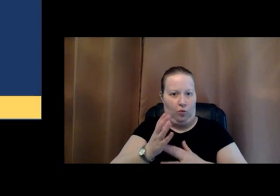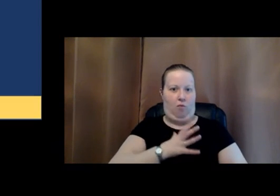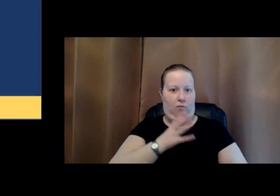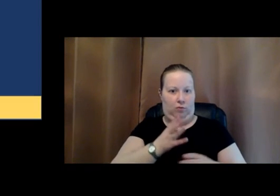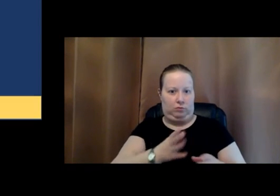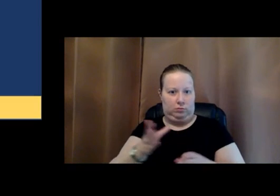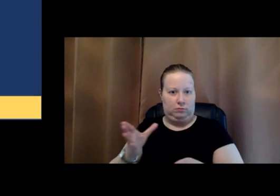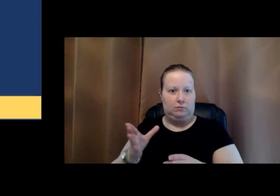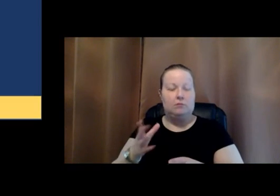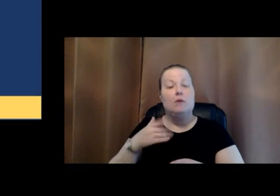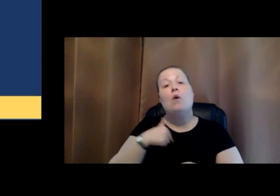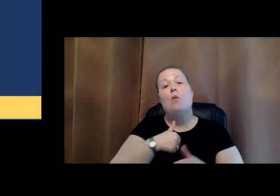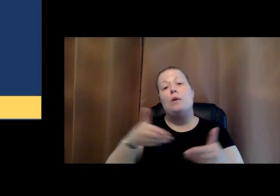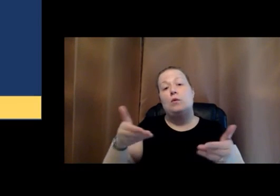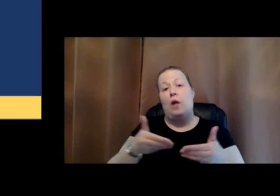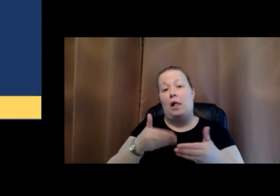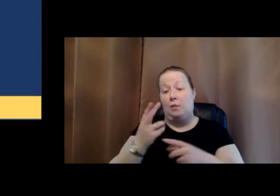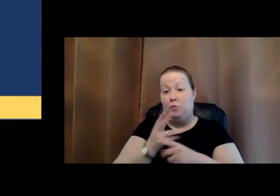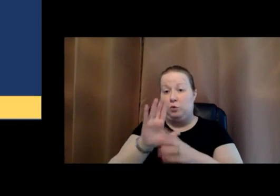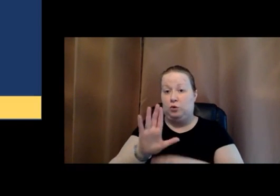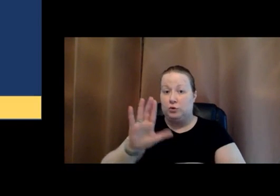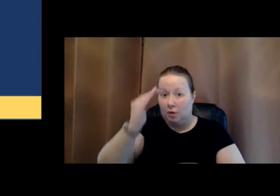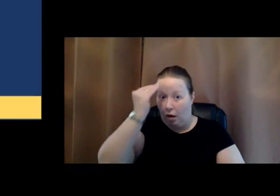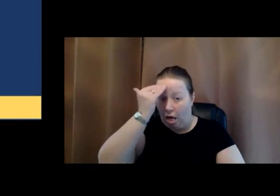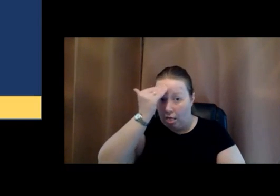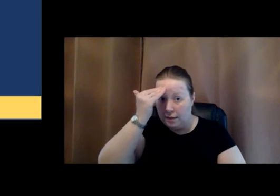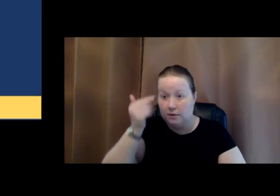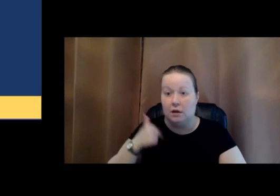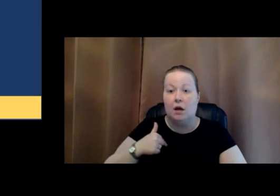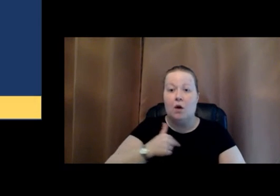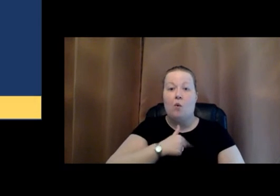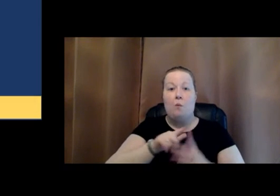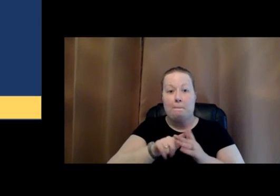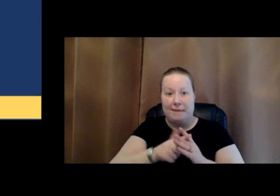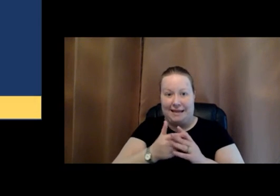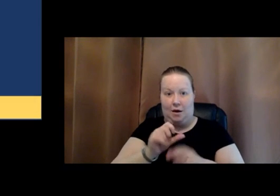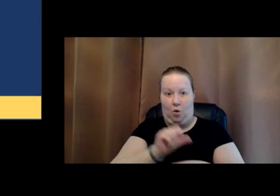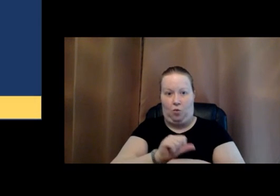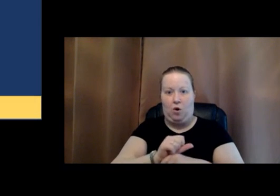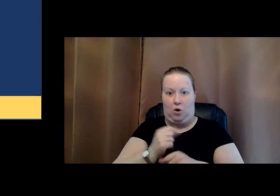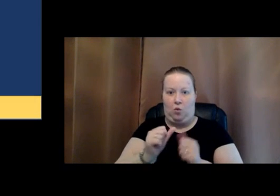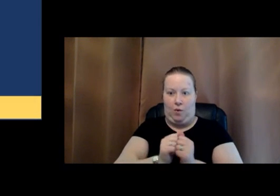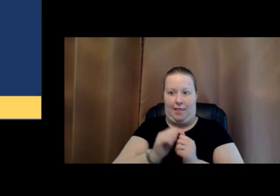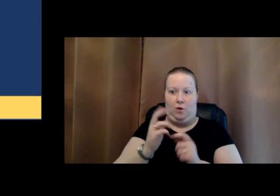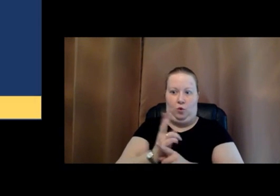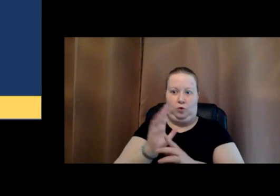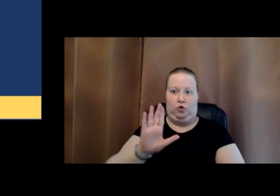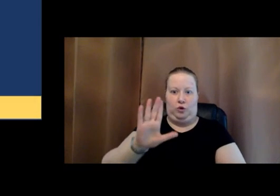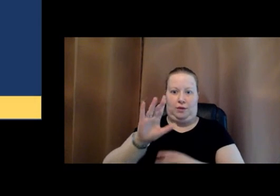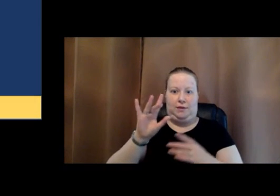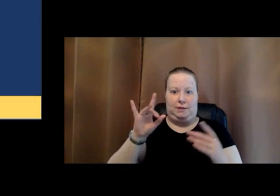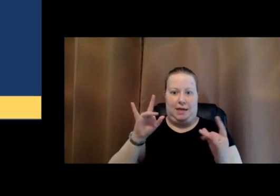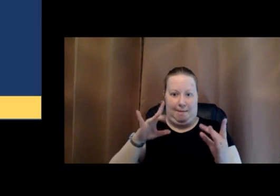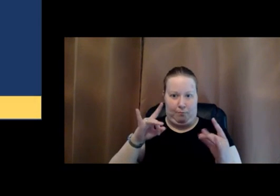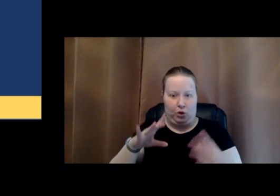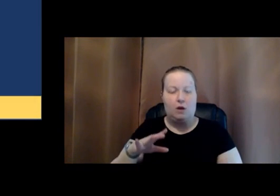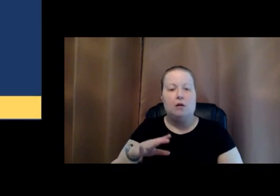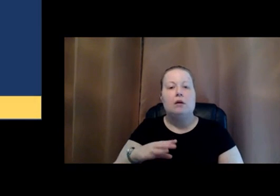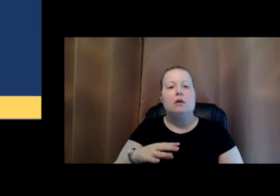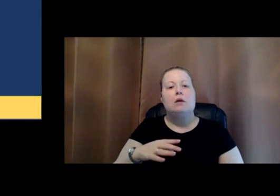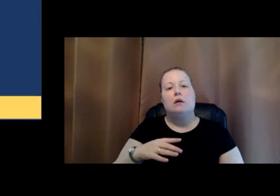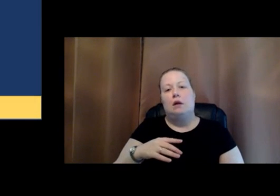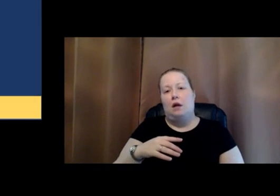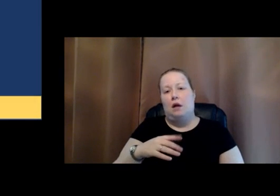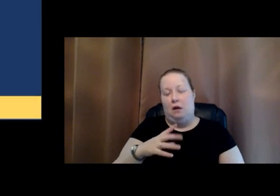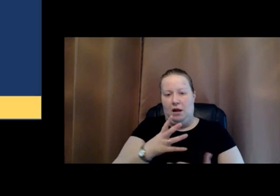welcome all the users knowledge and we begin our work with users input in all ways and a number of other